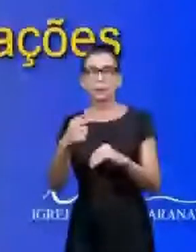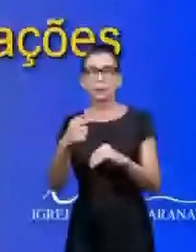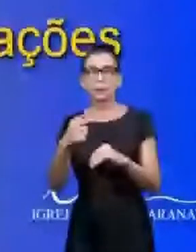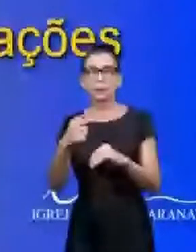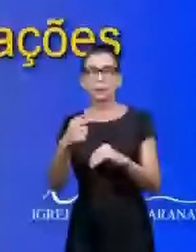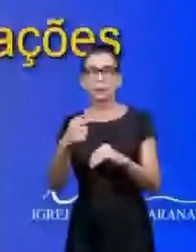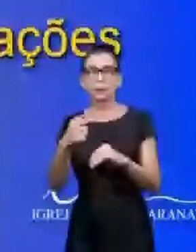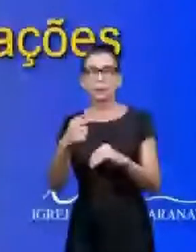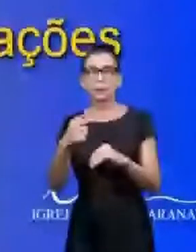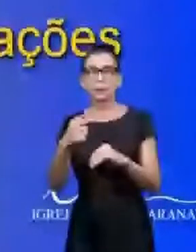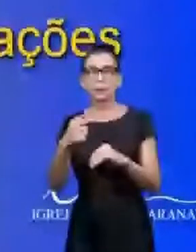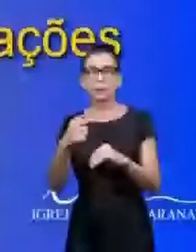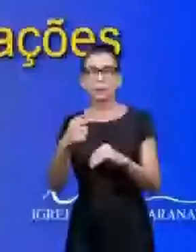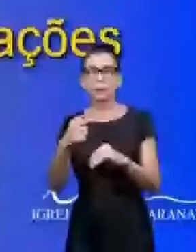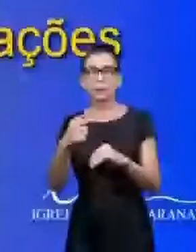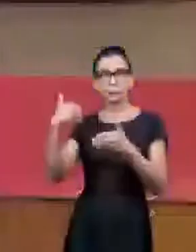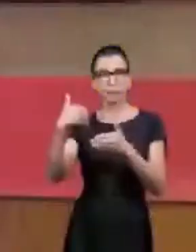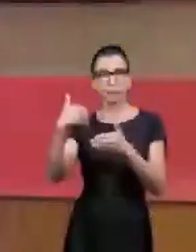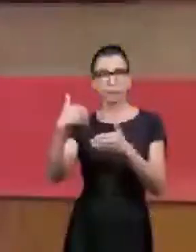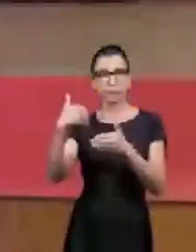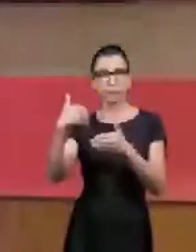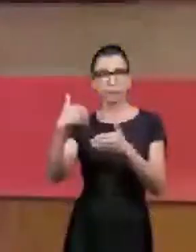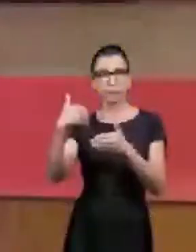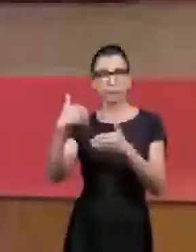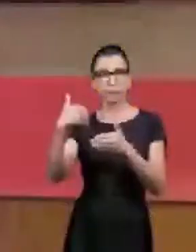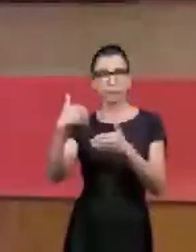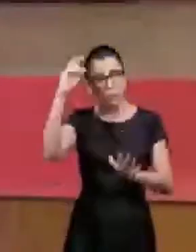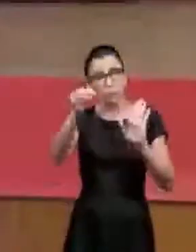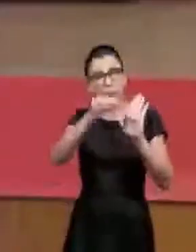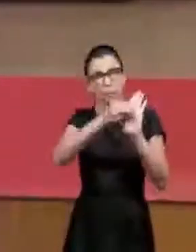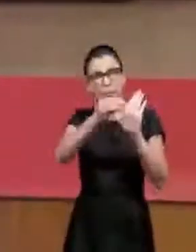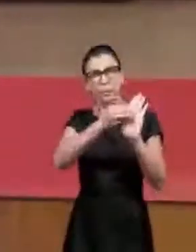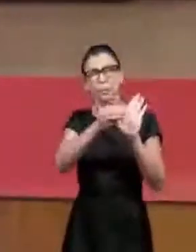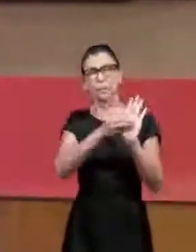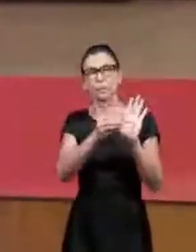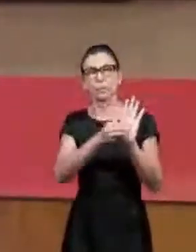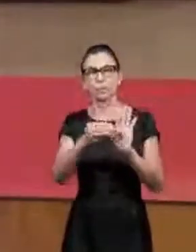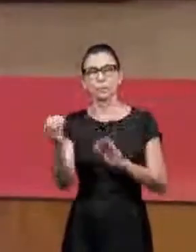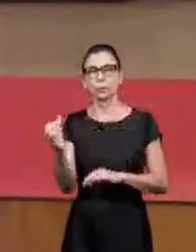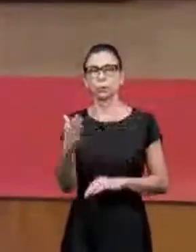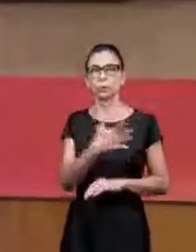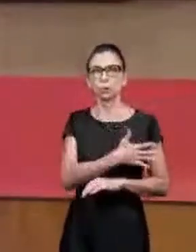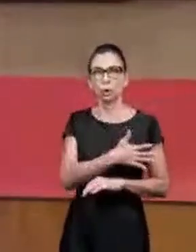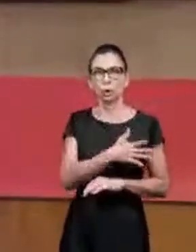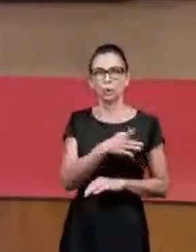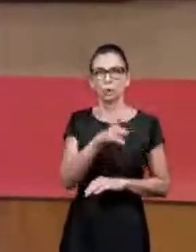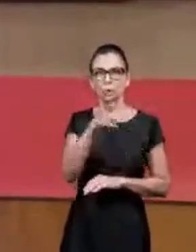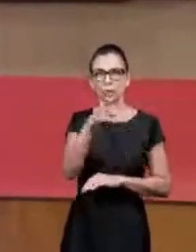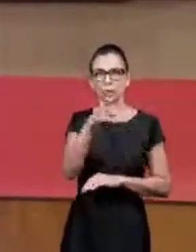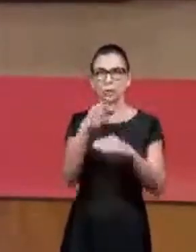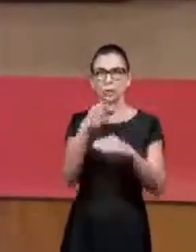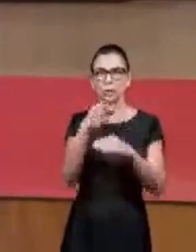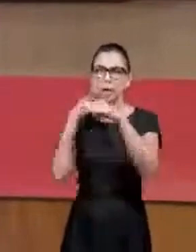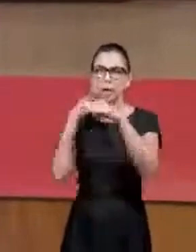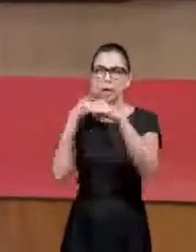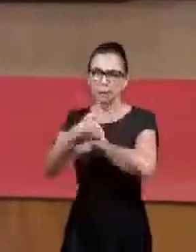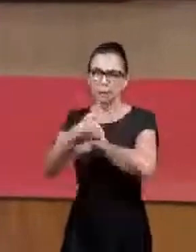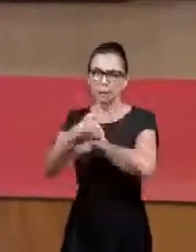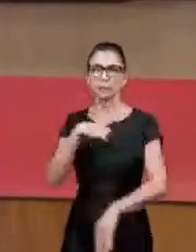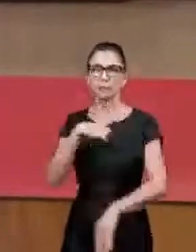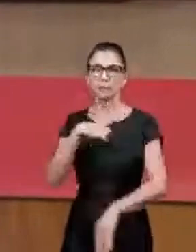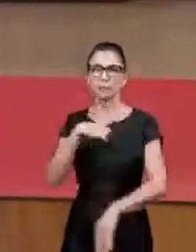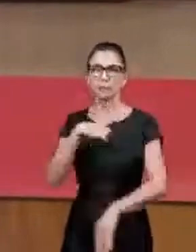amazing amount of content that are posted every day so that the brothers could have access. Let's go.